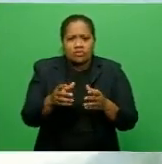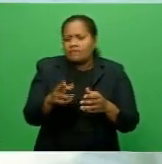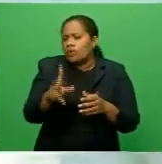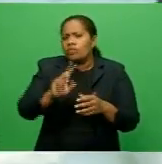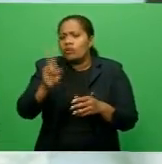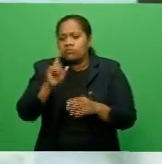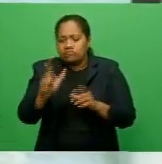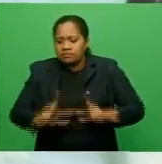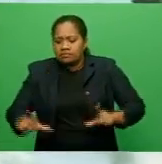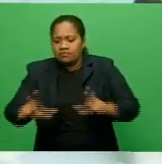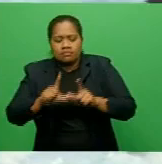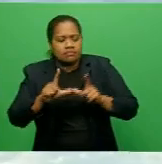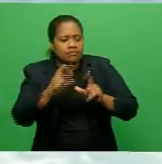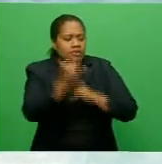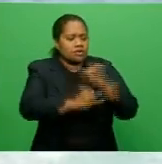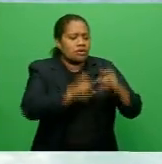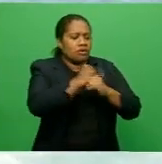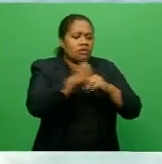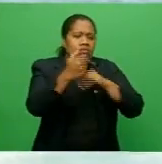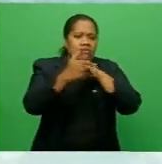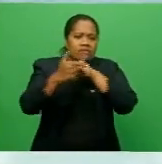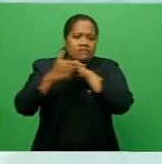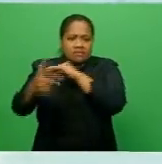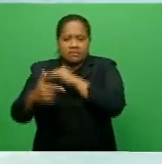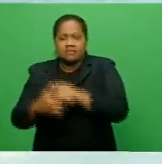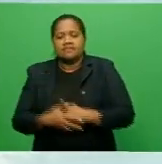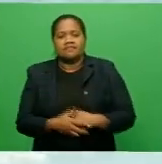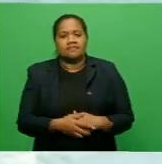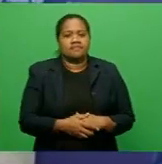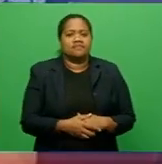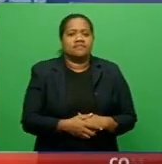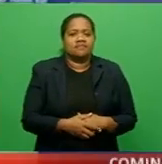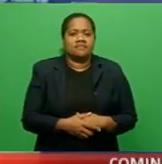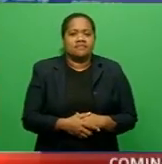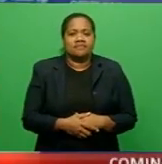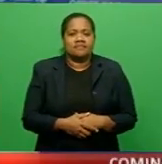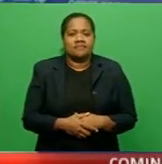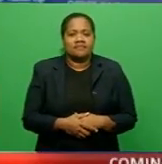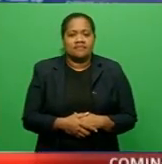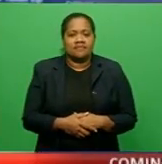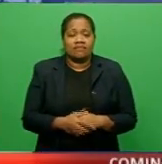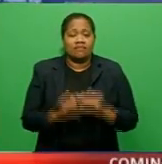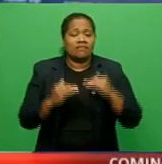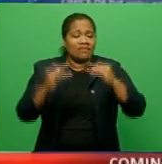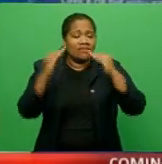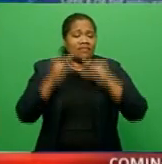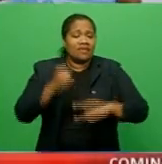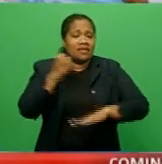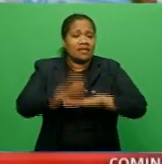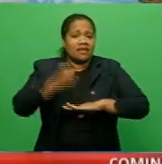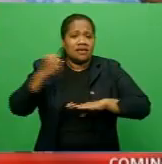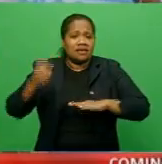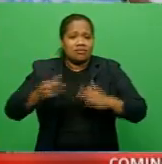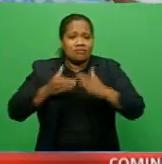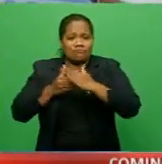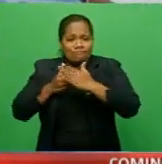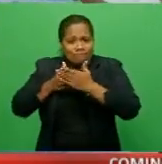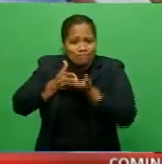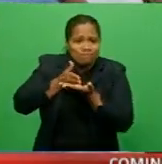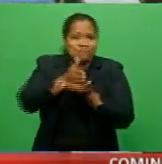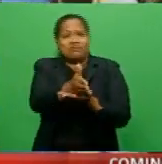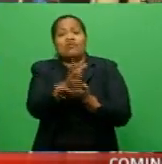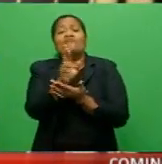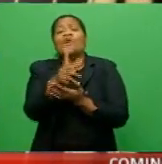level. Chosay Yanununga, FBC News. Up ahead, government to break barriers for the disabled